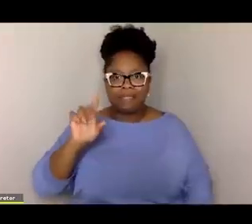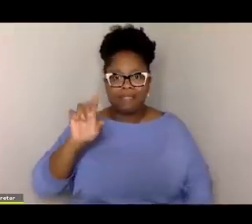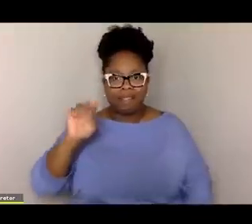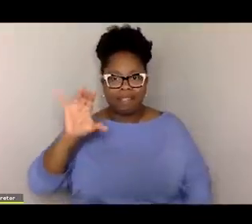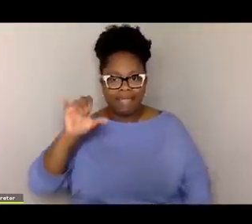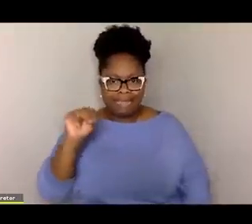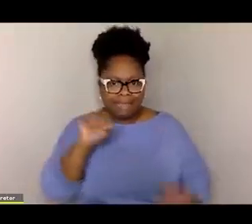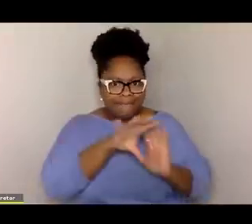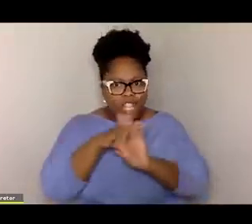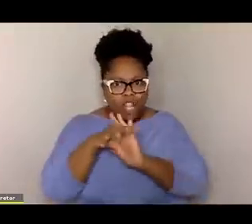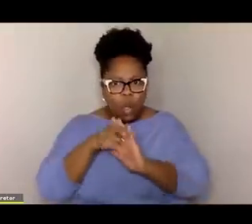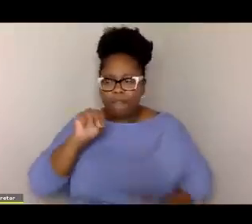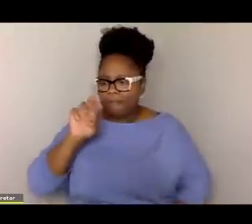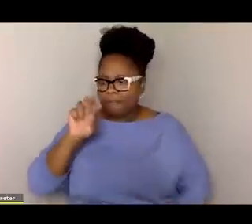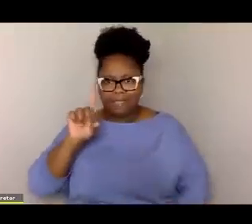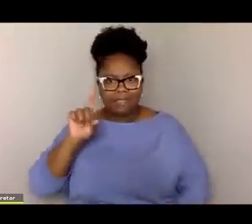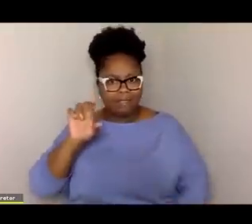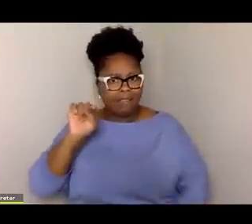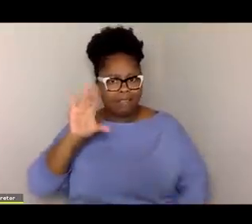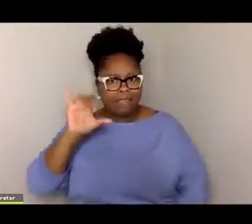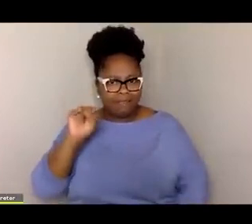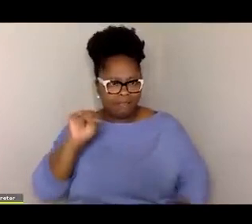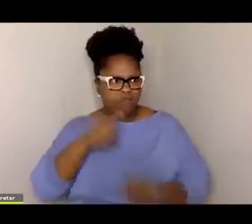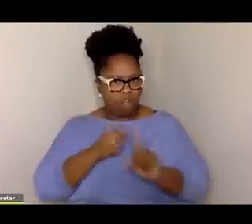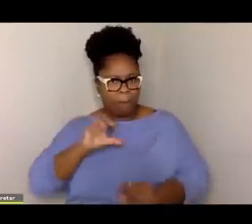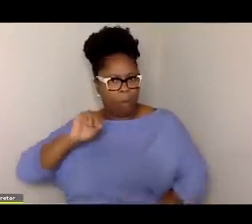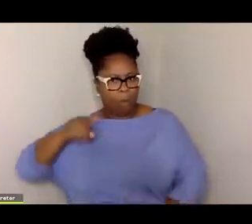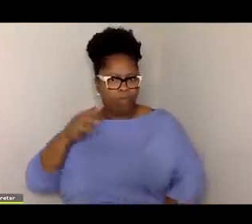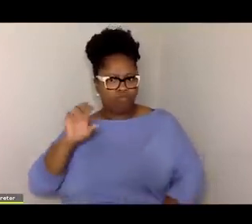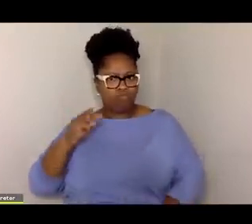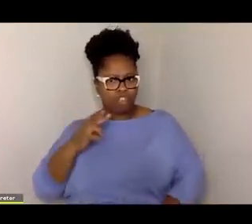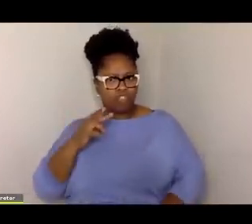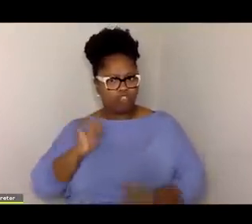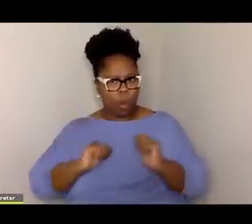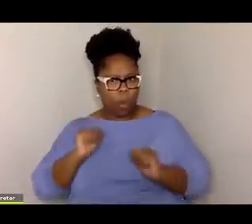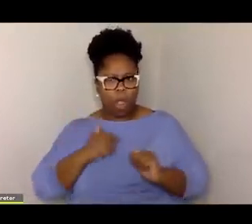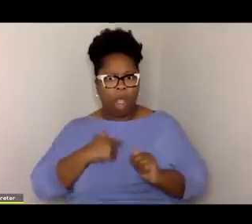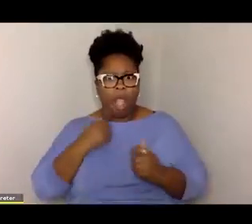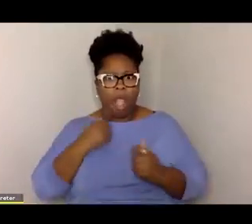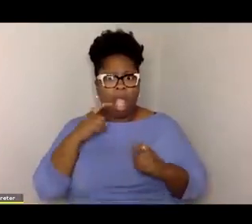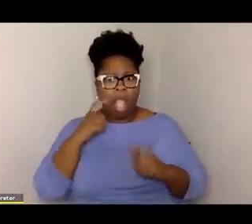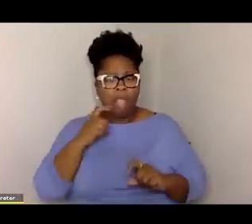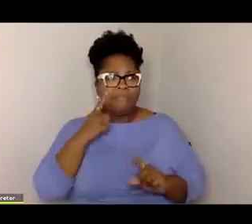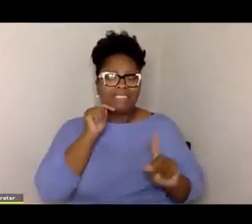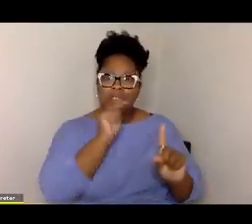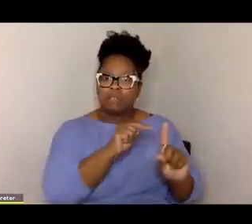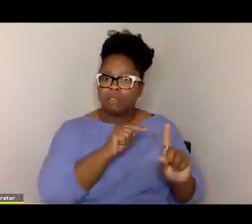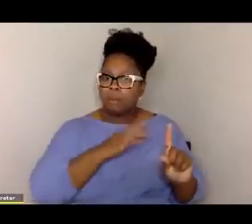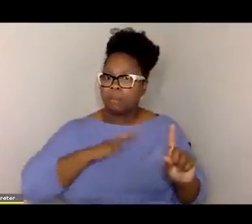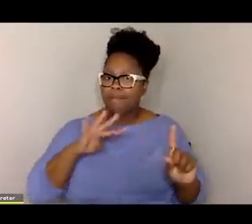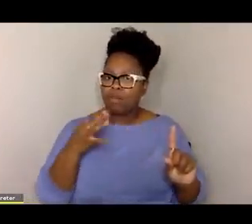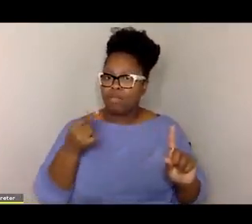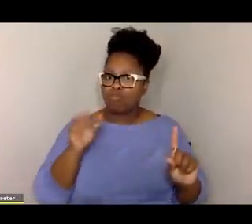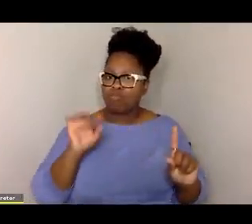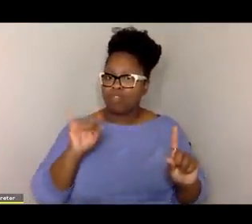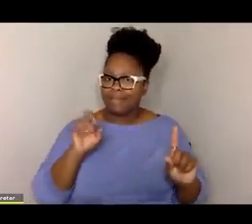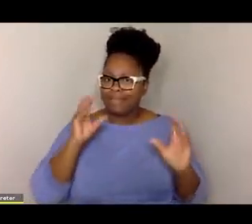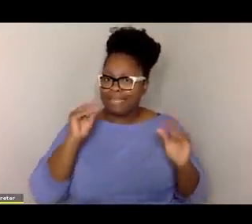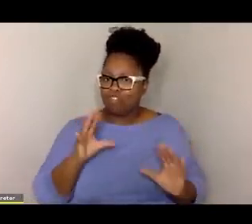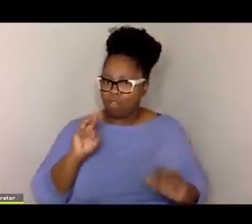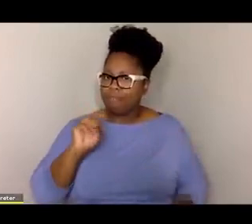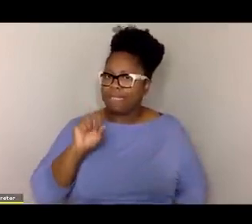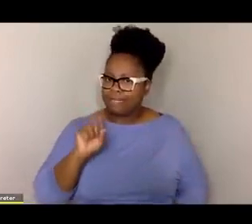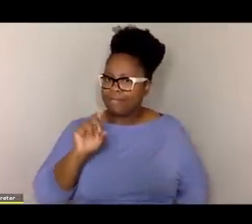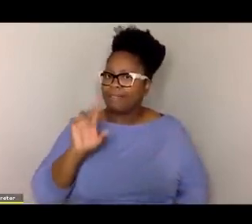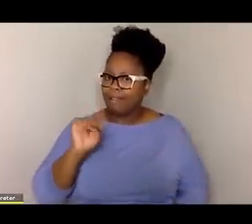or a tape of Mrs. Duncan from when we had her on the show, I break into tears because I was saved by Mrs. Duncan, my fourth grade